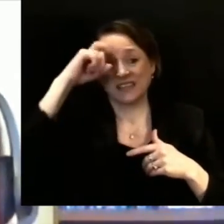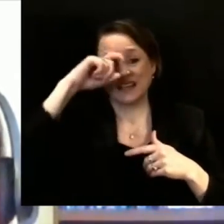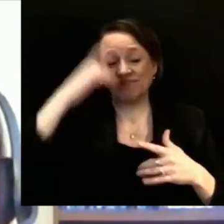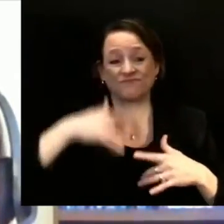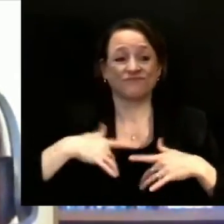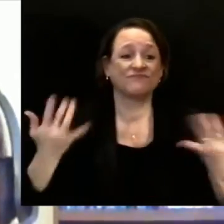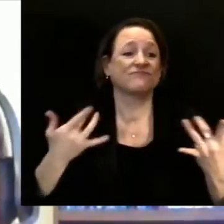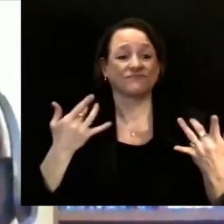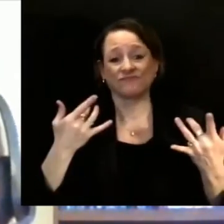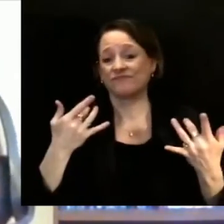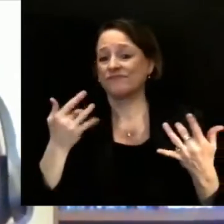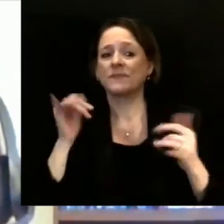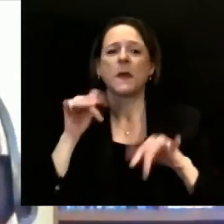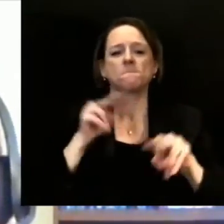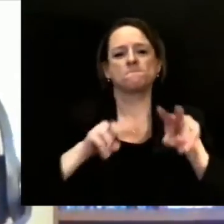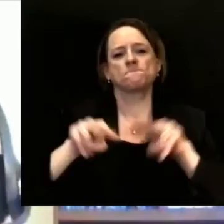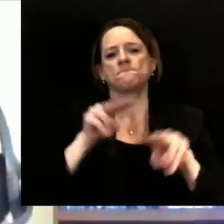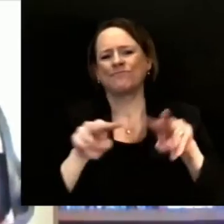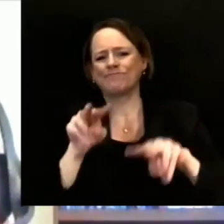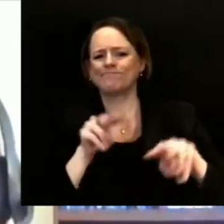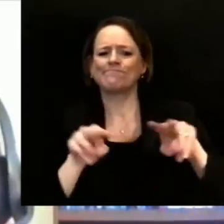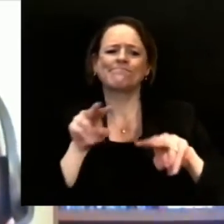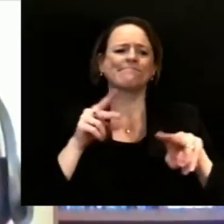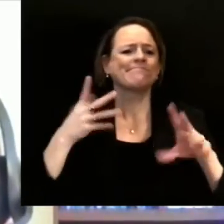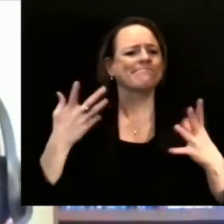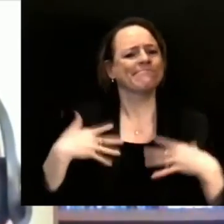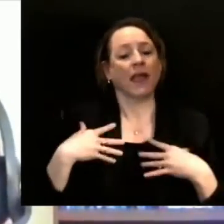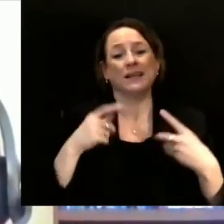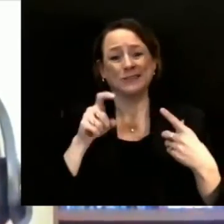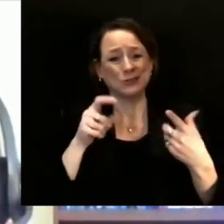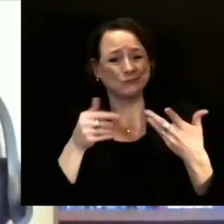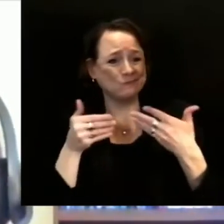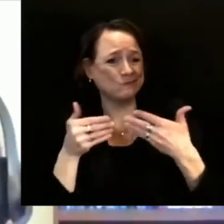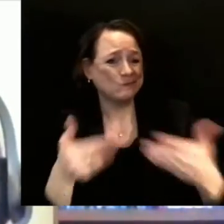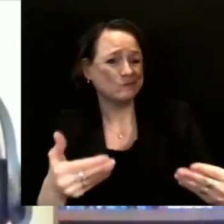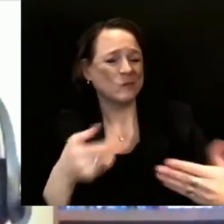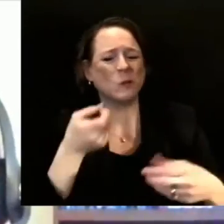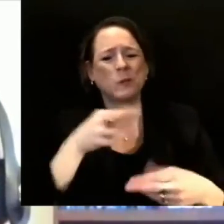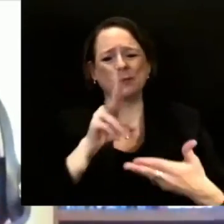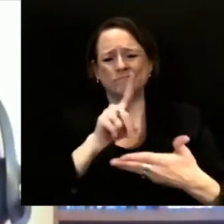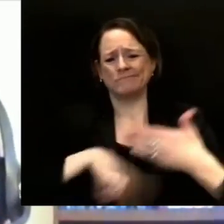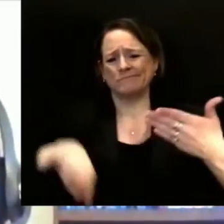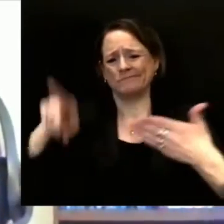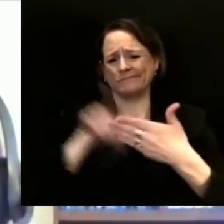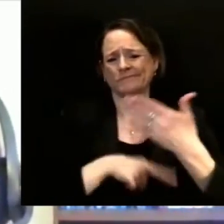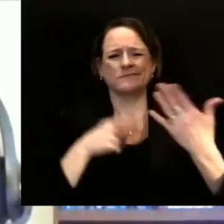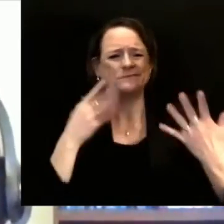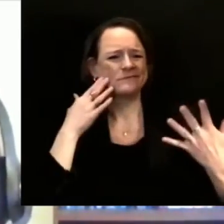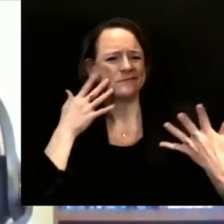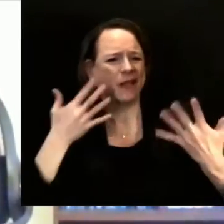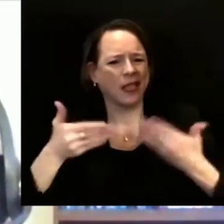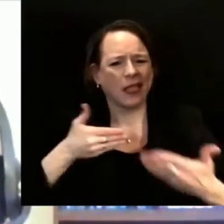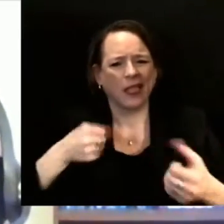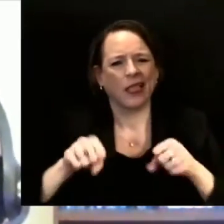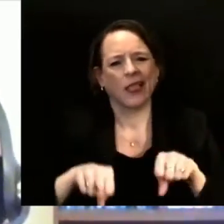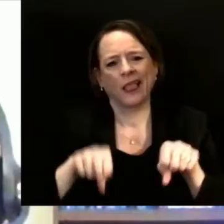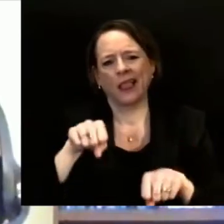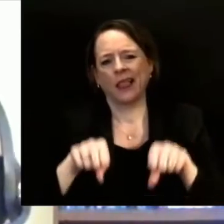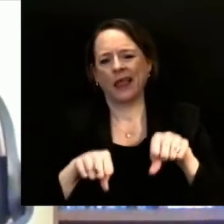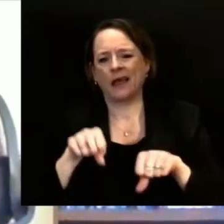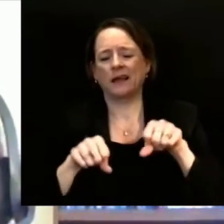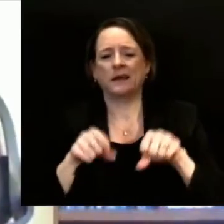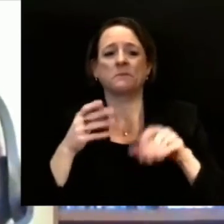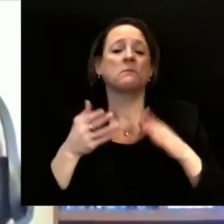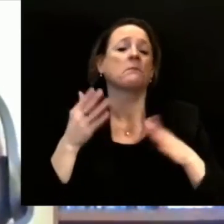may be in a very good position to be deferring things that would be in the late spring, early summer